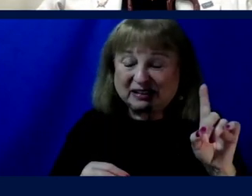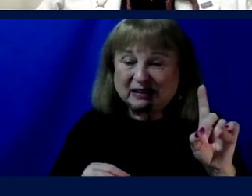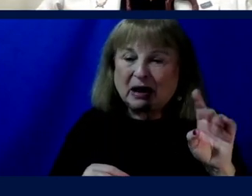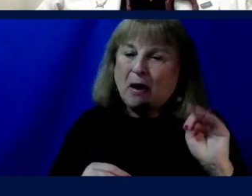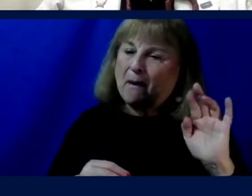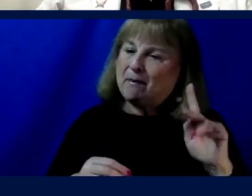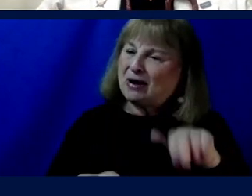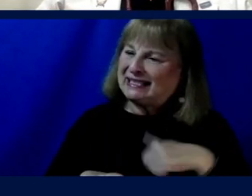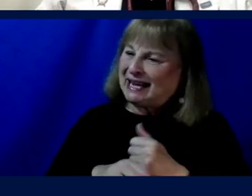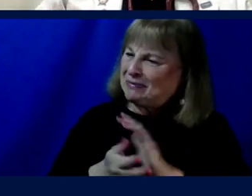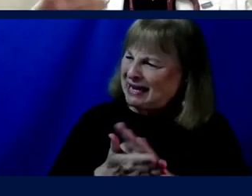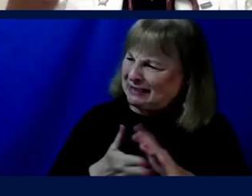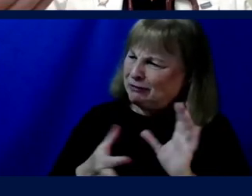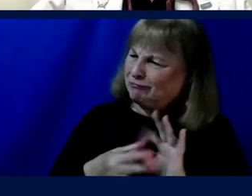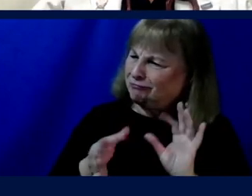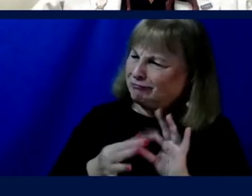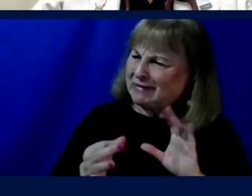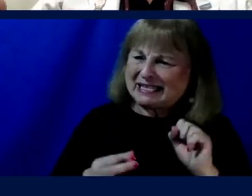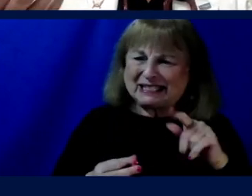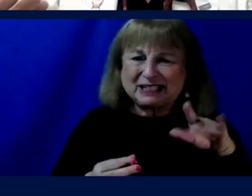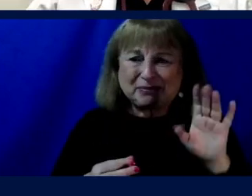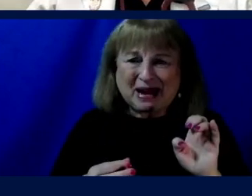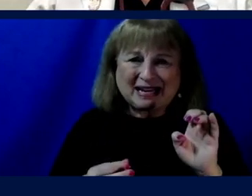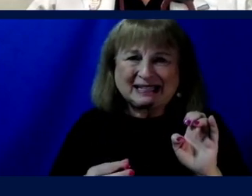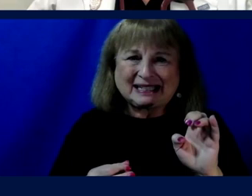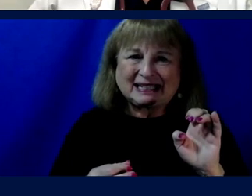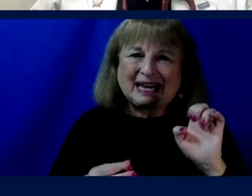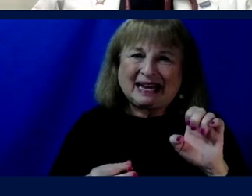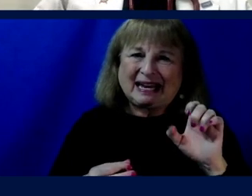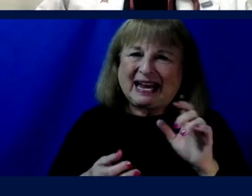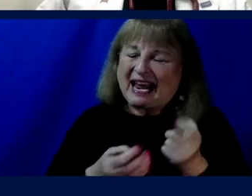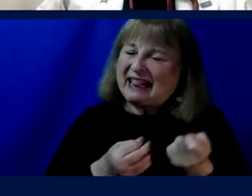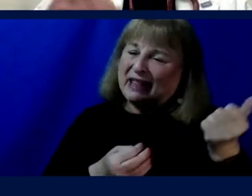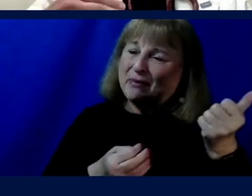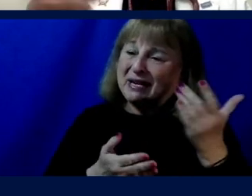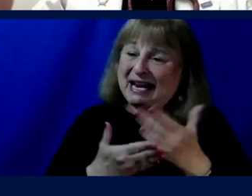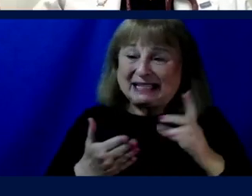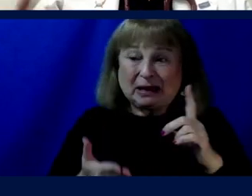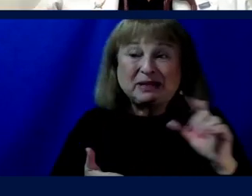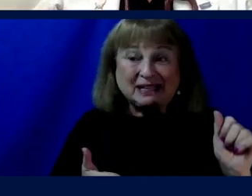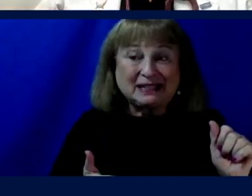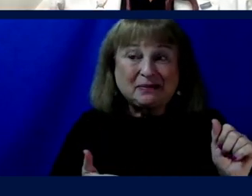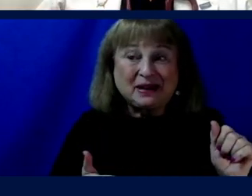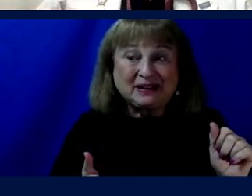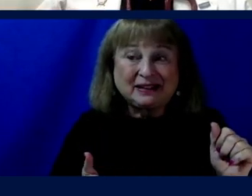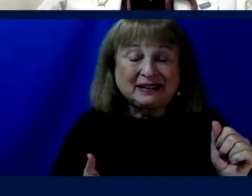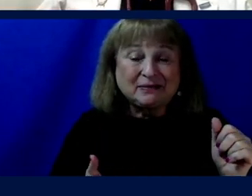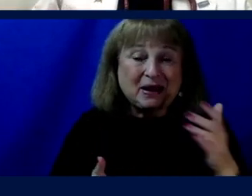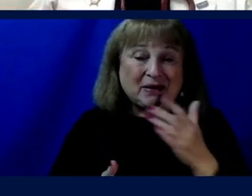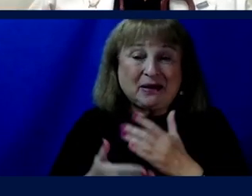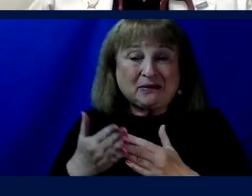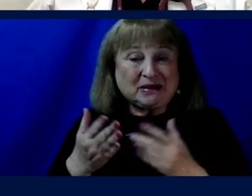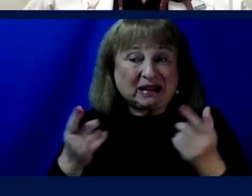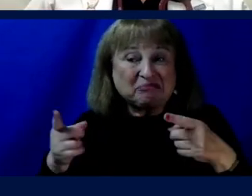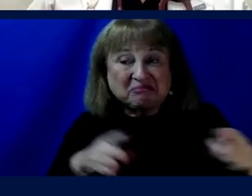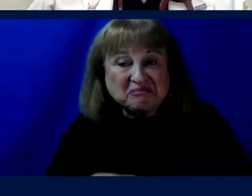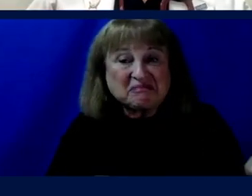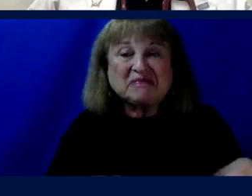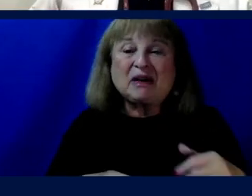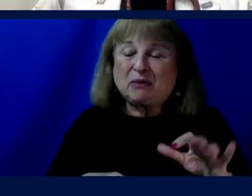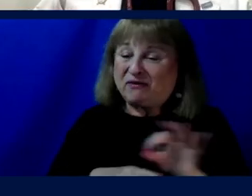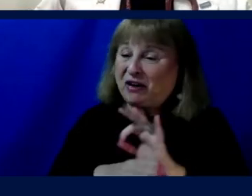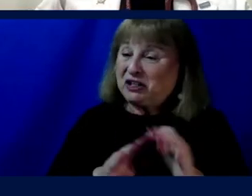us up nicely to talk about the fact that space eliminates some disabilities and in fact may give people with some disability functional